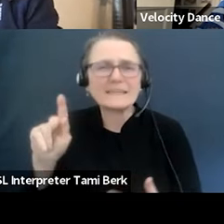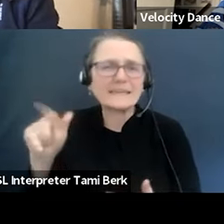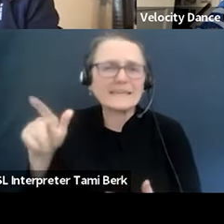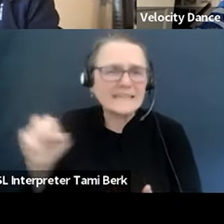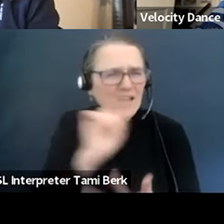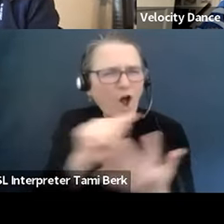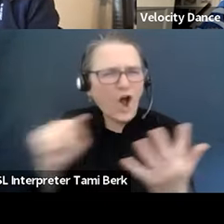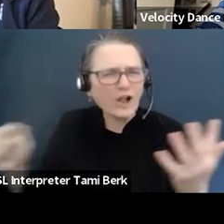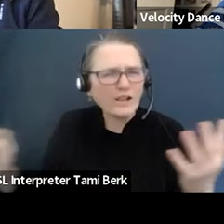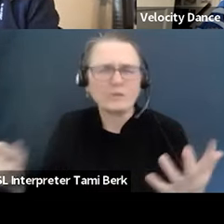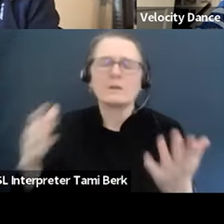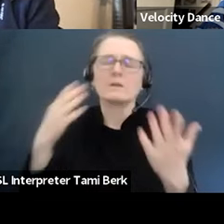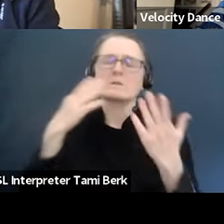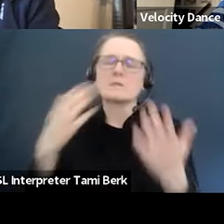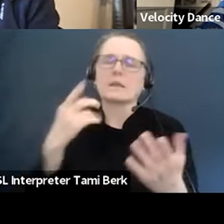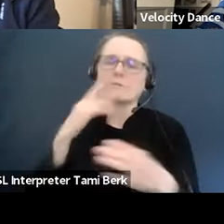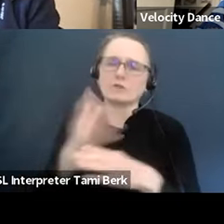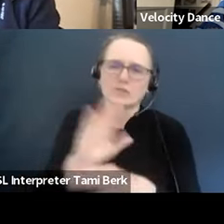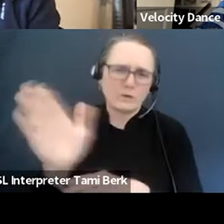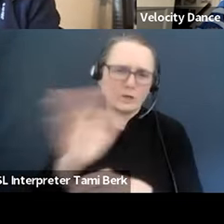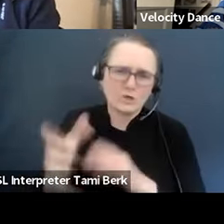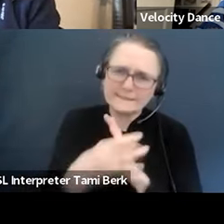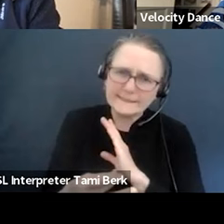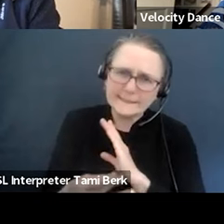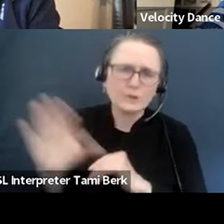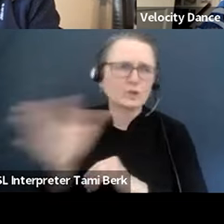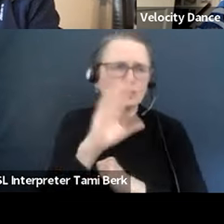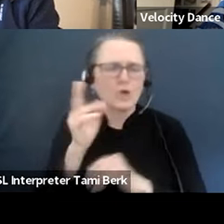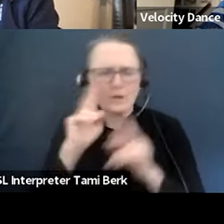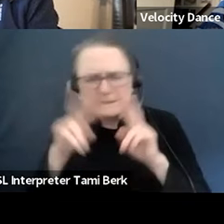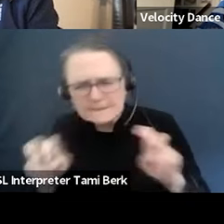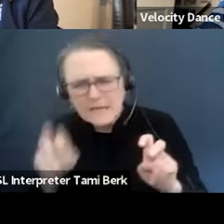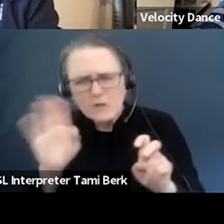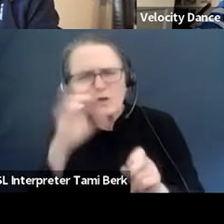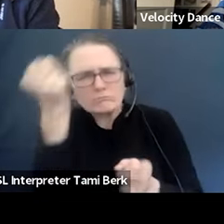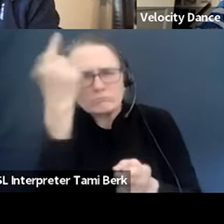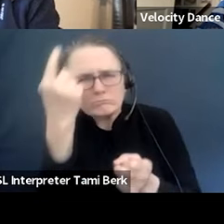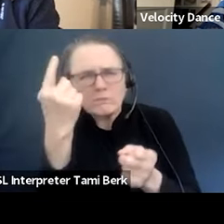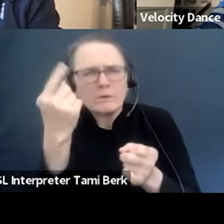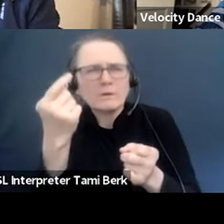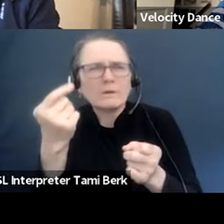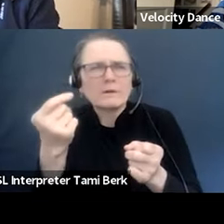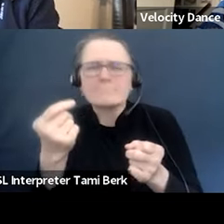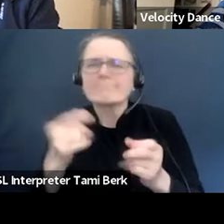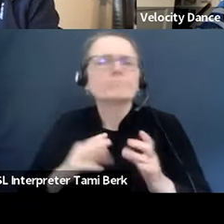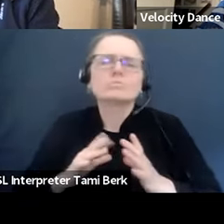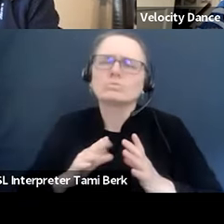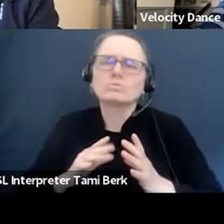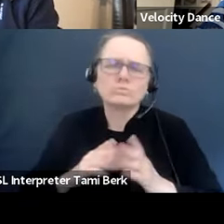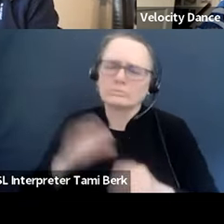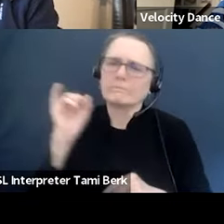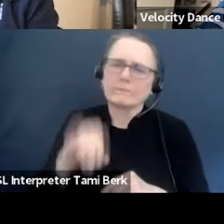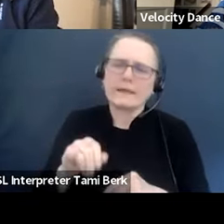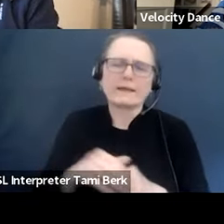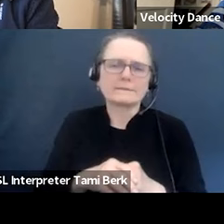insights into all this, and I think that this, the way that this group has interacted with this data, the questions that you have asked,